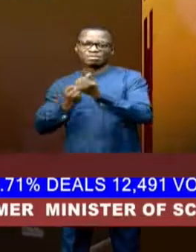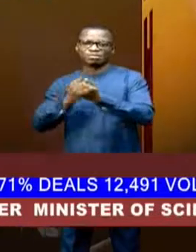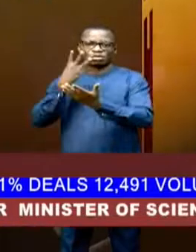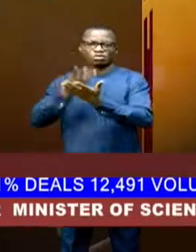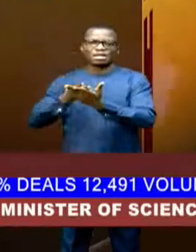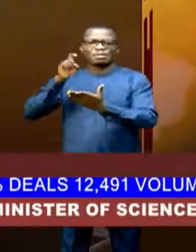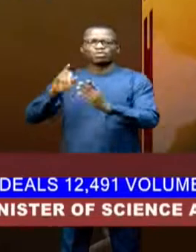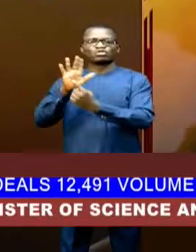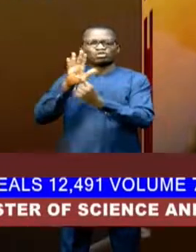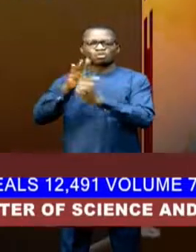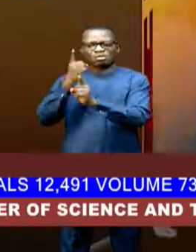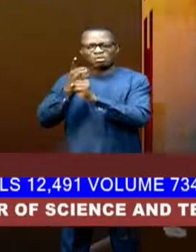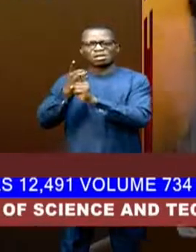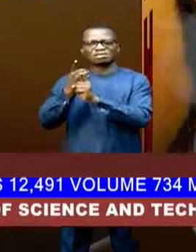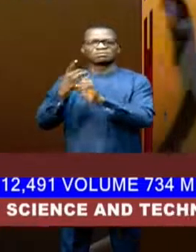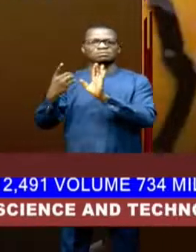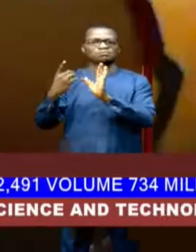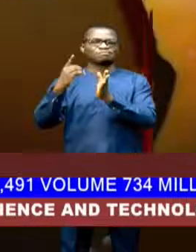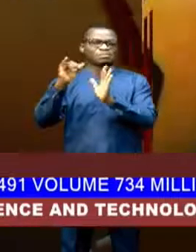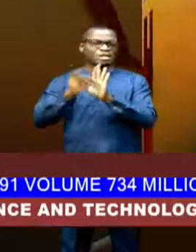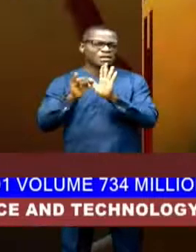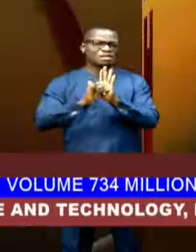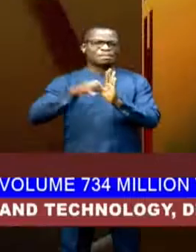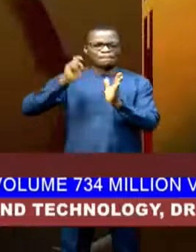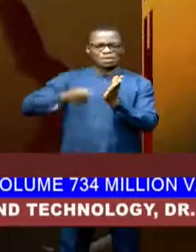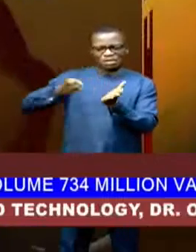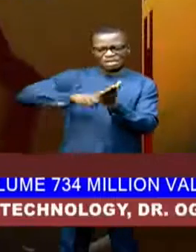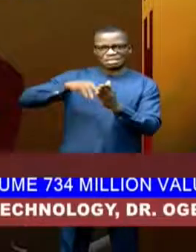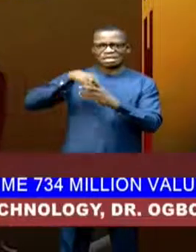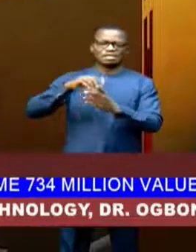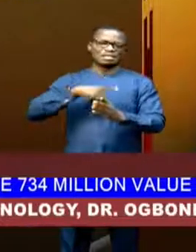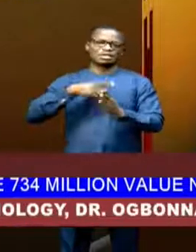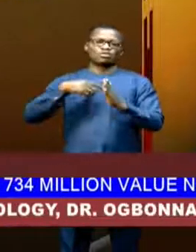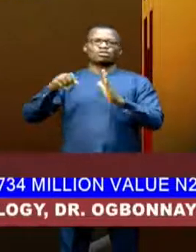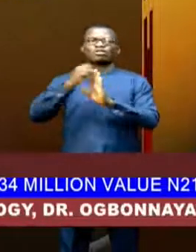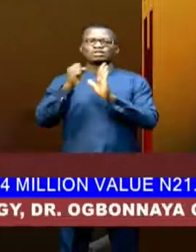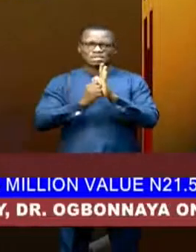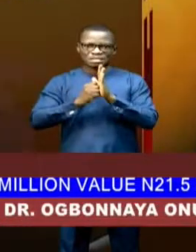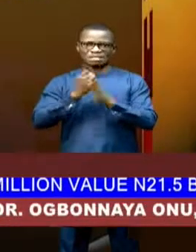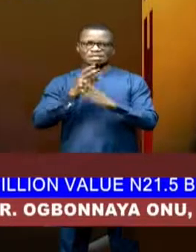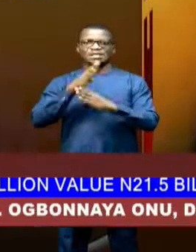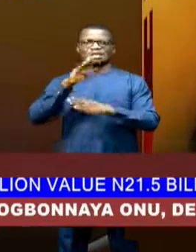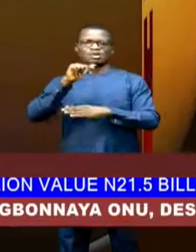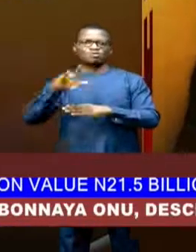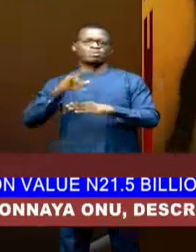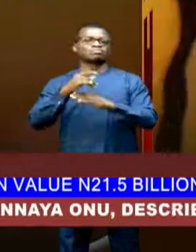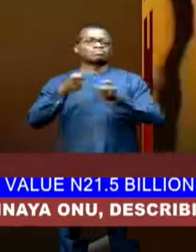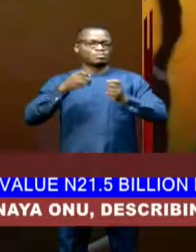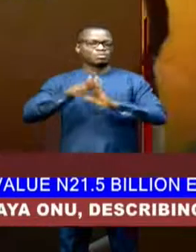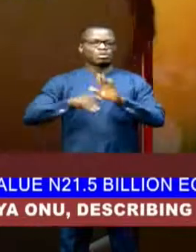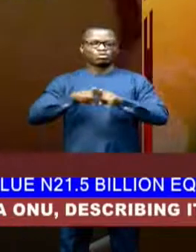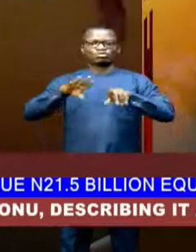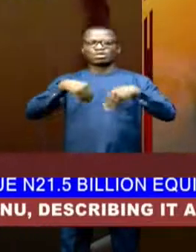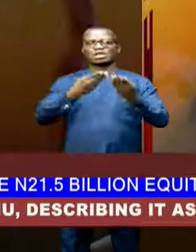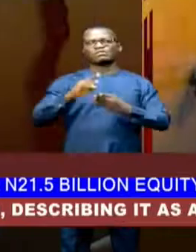and they must be registered in the Lagos State Bail Management System. The court also granted bail to the second defendant,